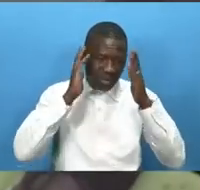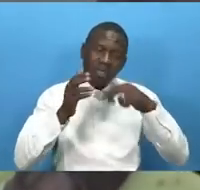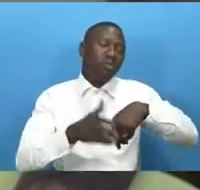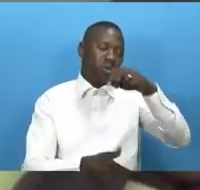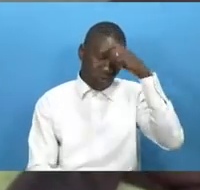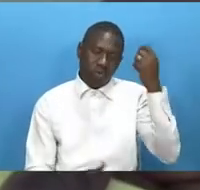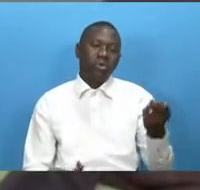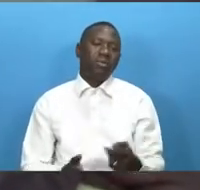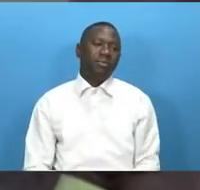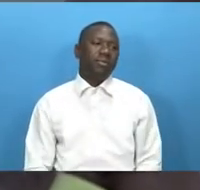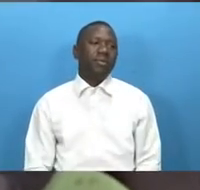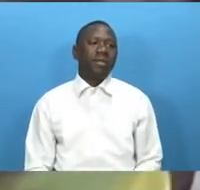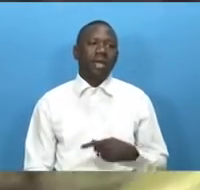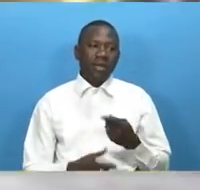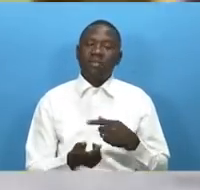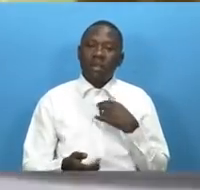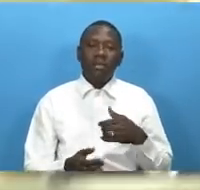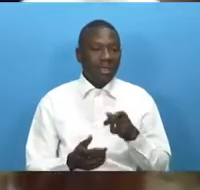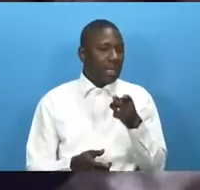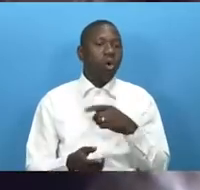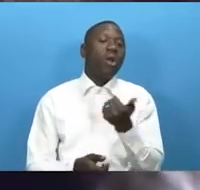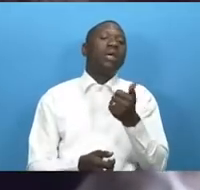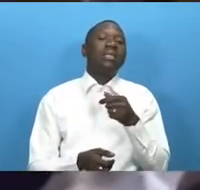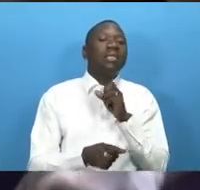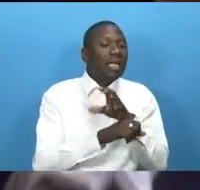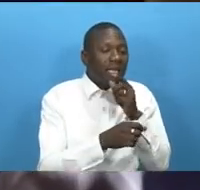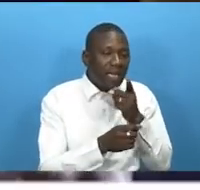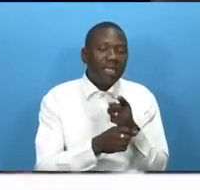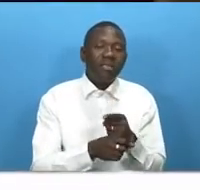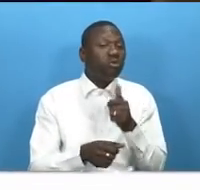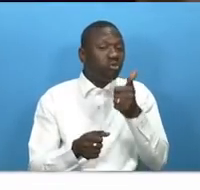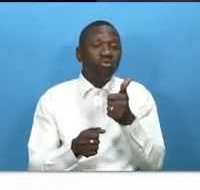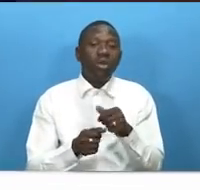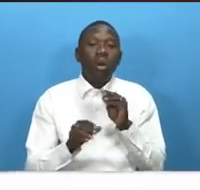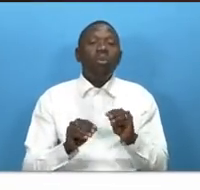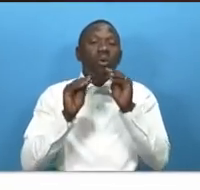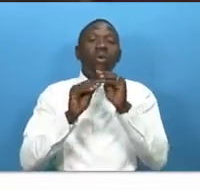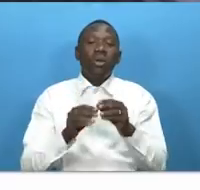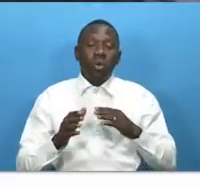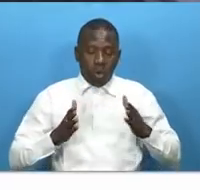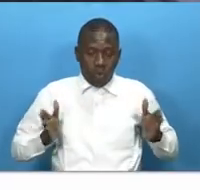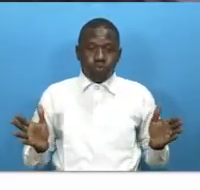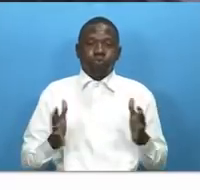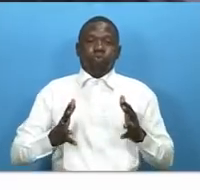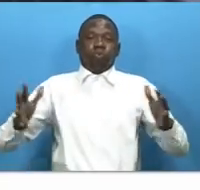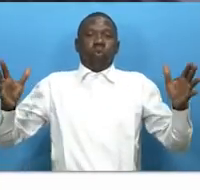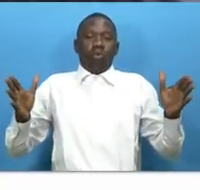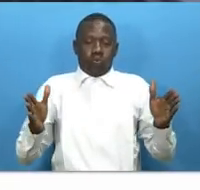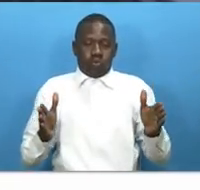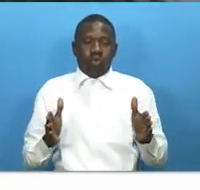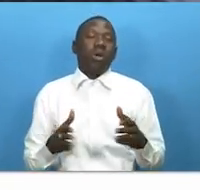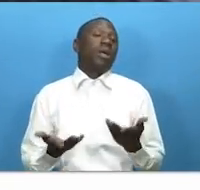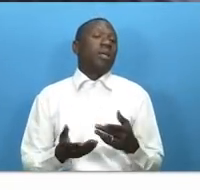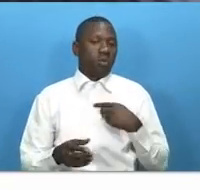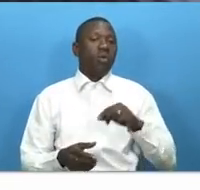health promoting compounds that help you lose weight and reduce the risk of several diseases however it is important to note that